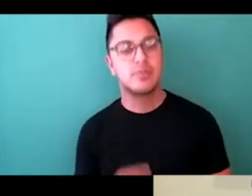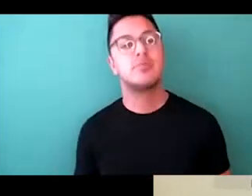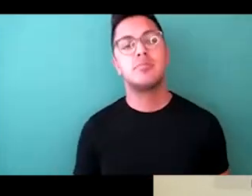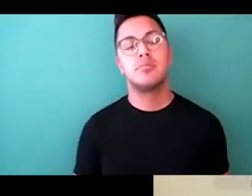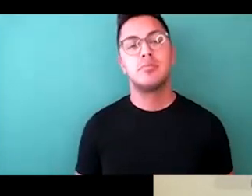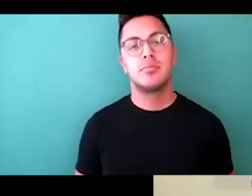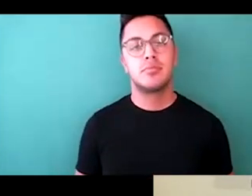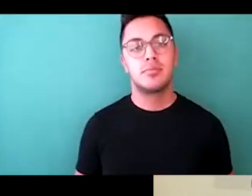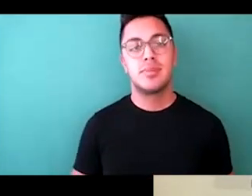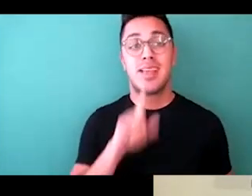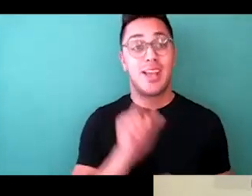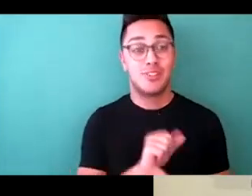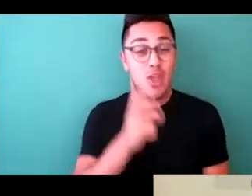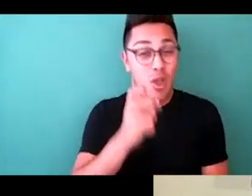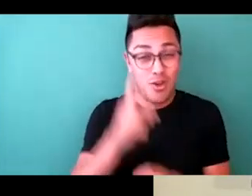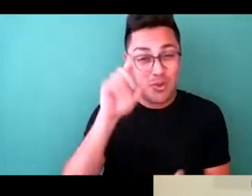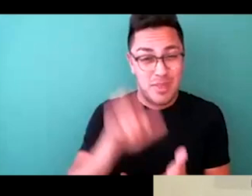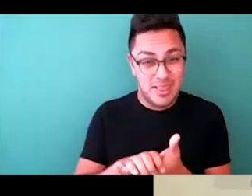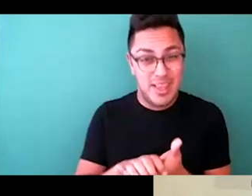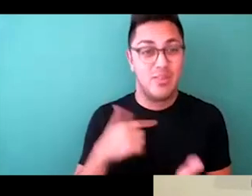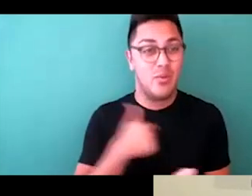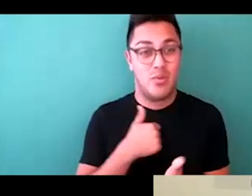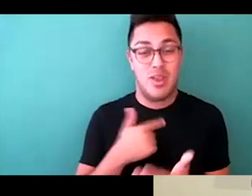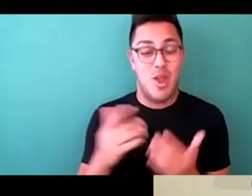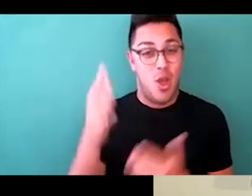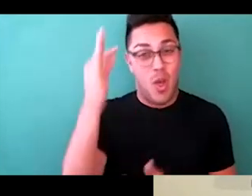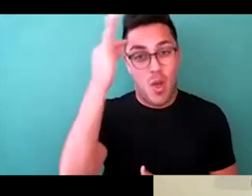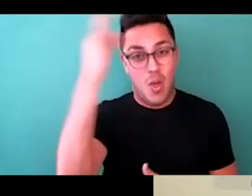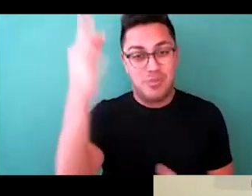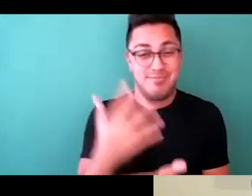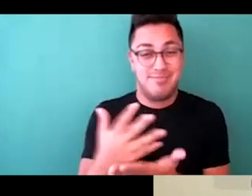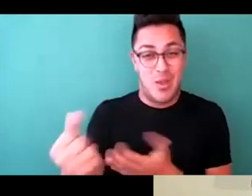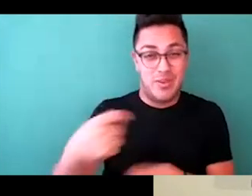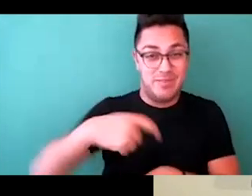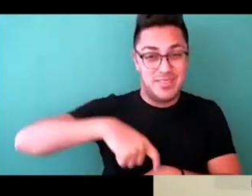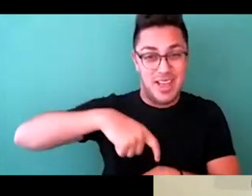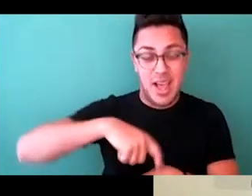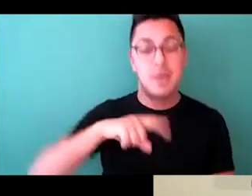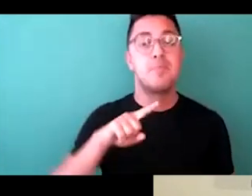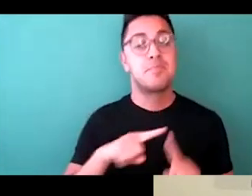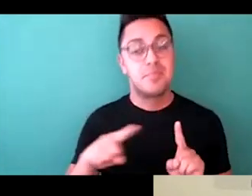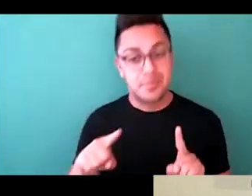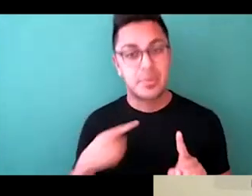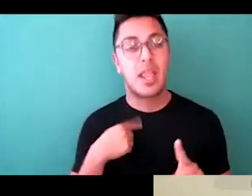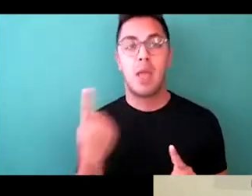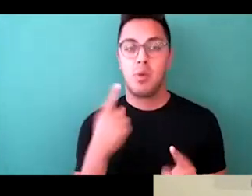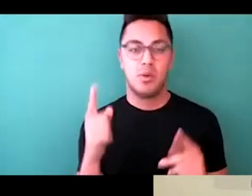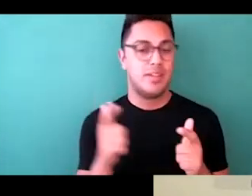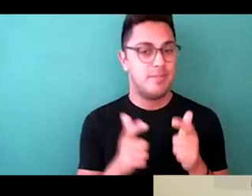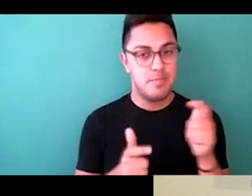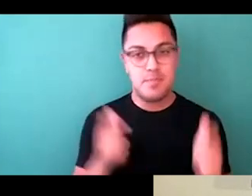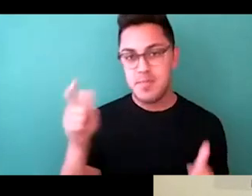hard to believe that we have almost come to the end of this presentation, but I'm always a very big believer